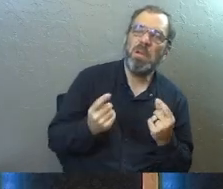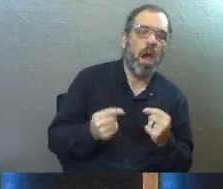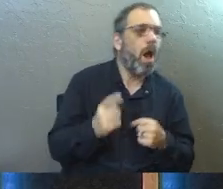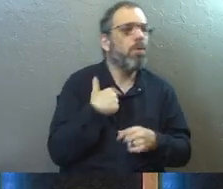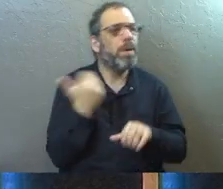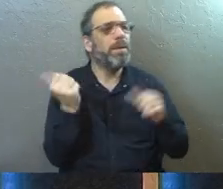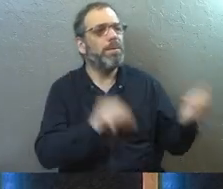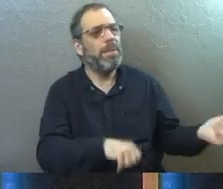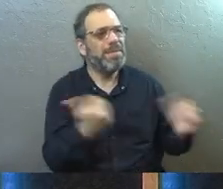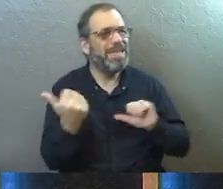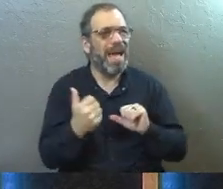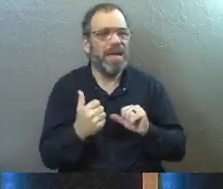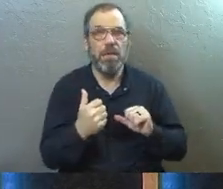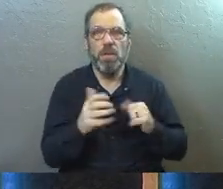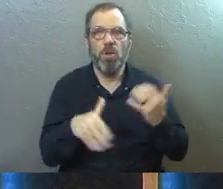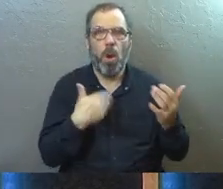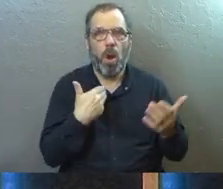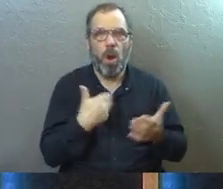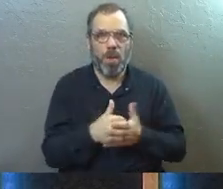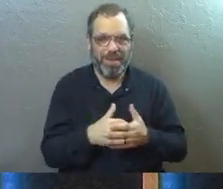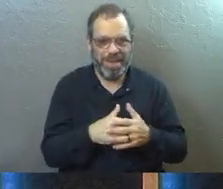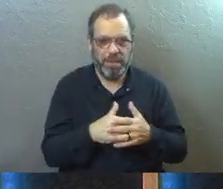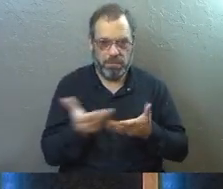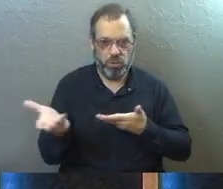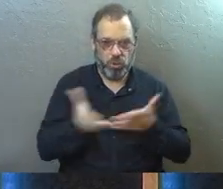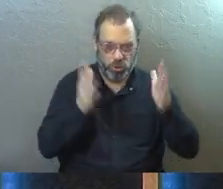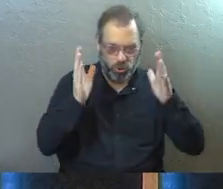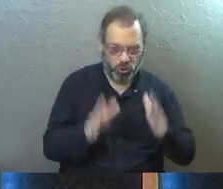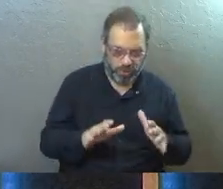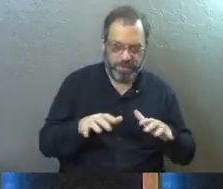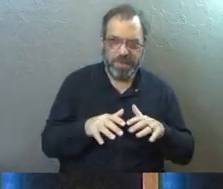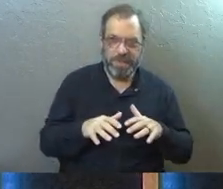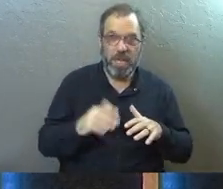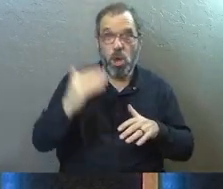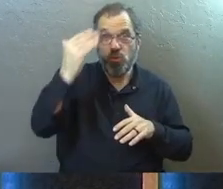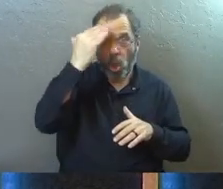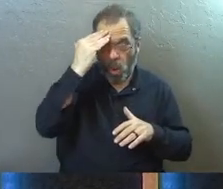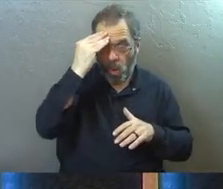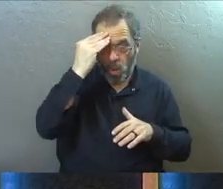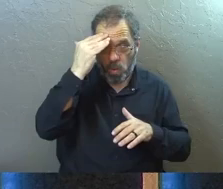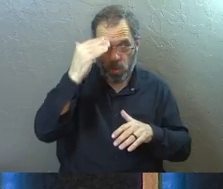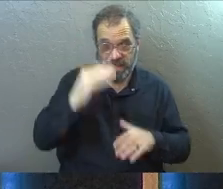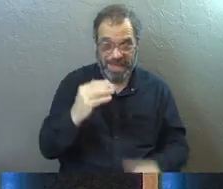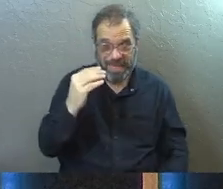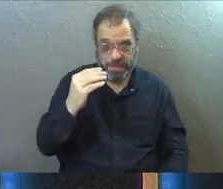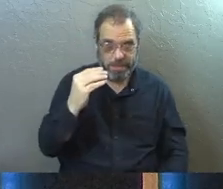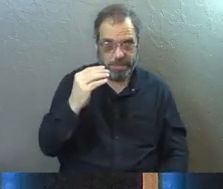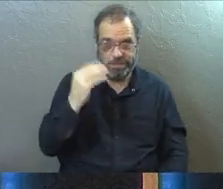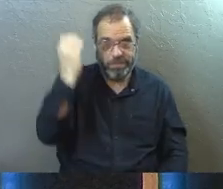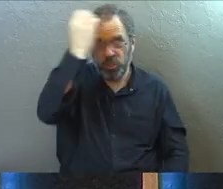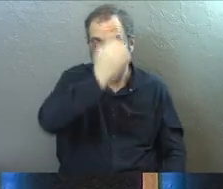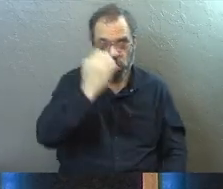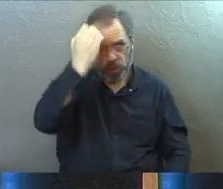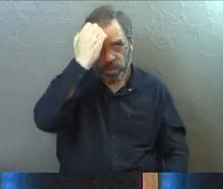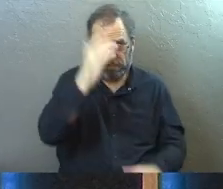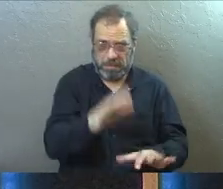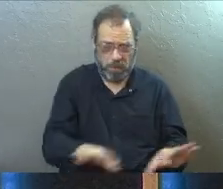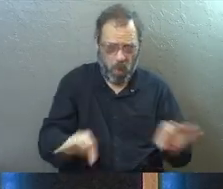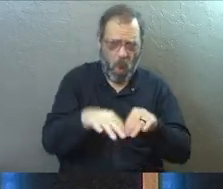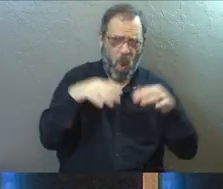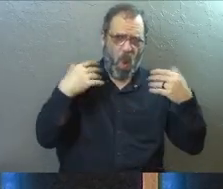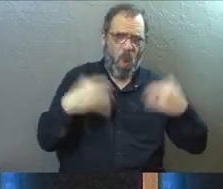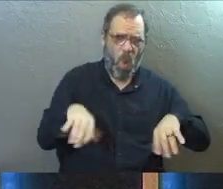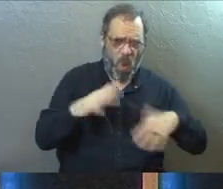doing a baptism. So all of this guy's servants that know him and know what a big wig this guy is.